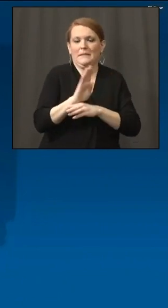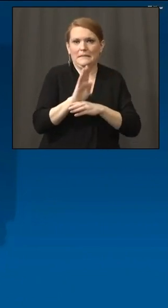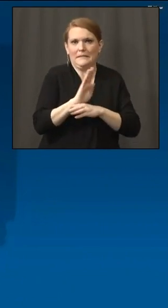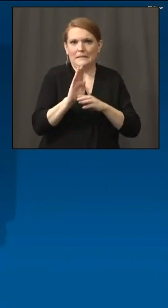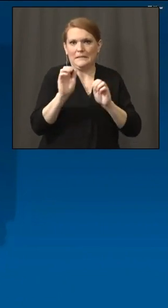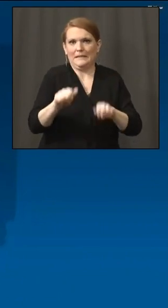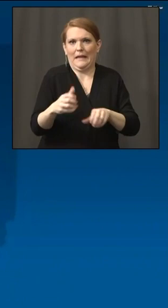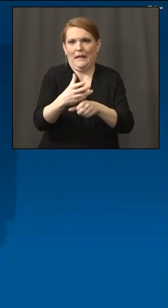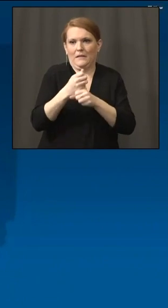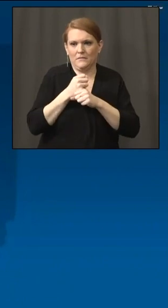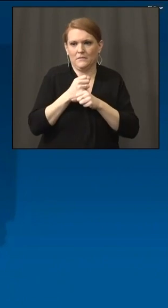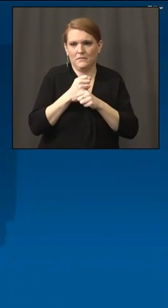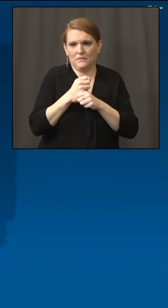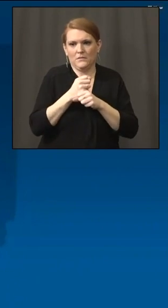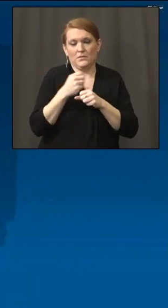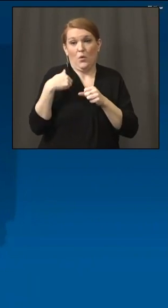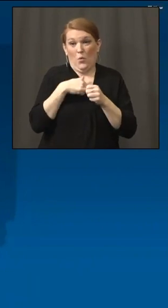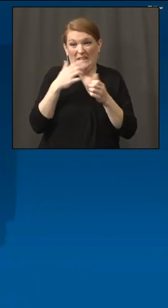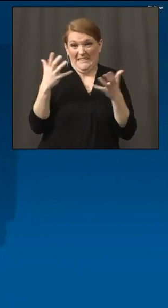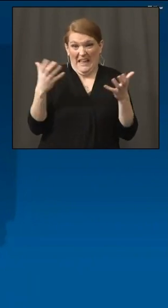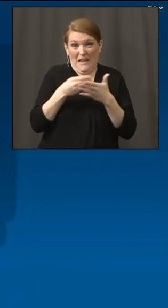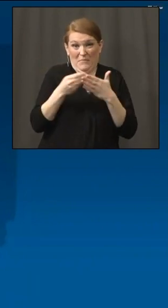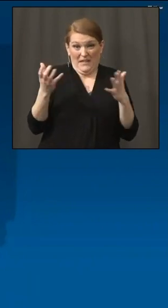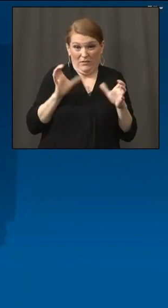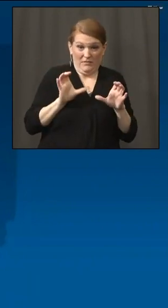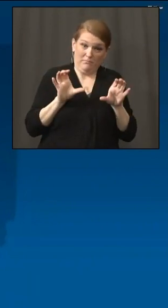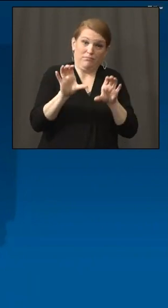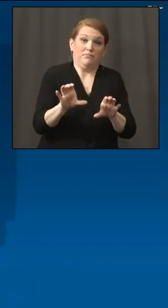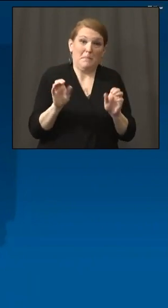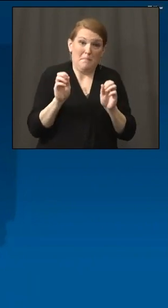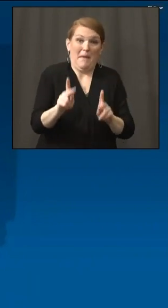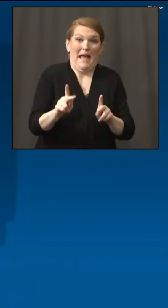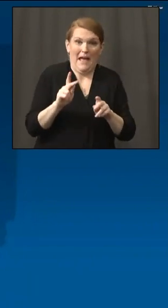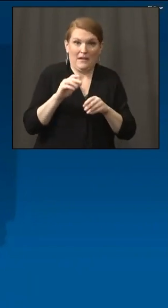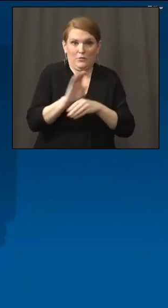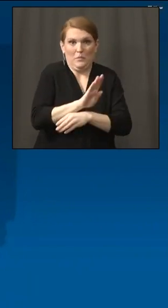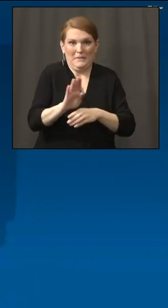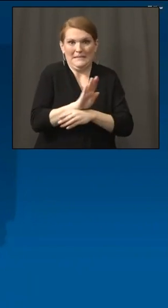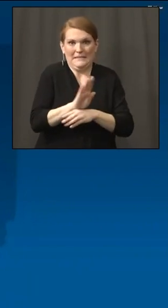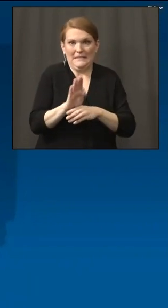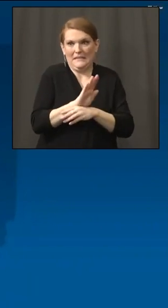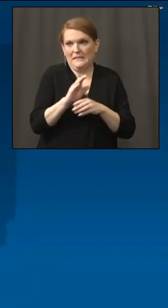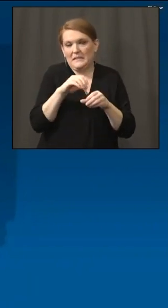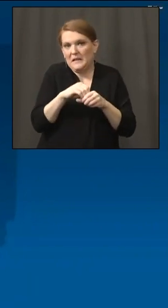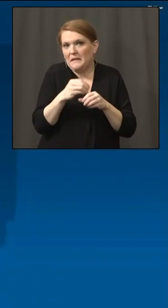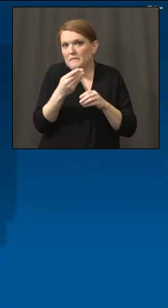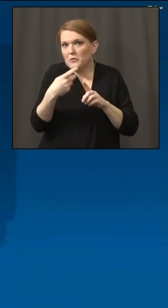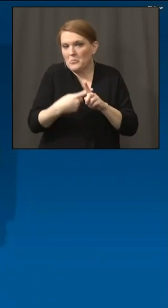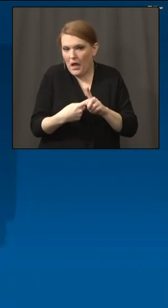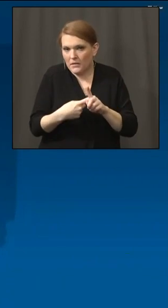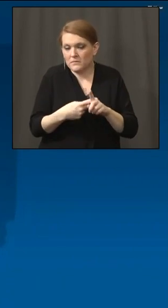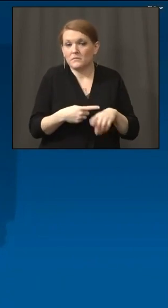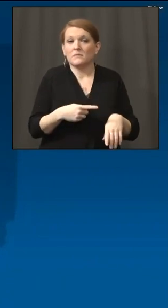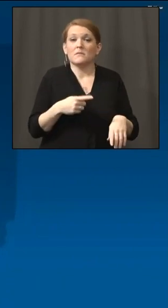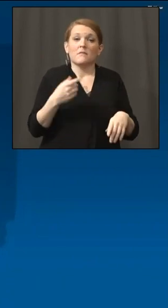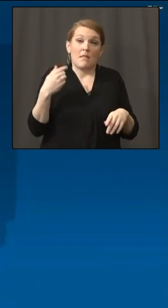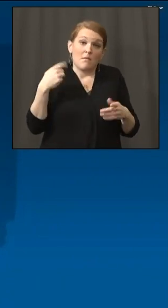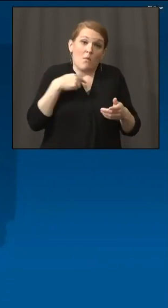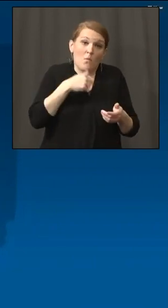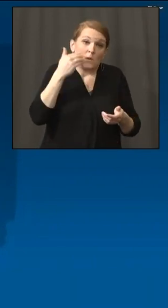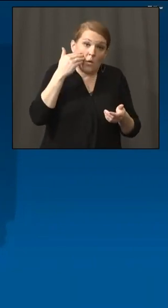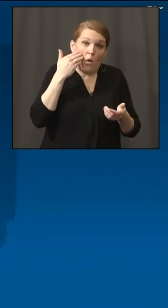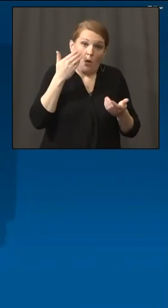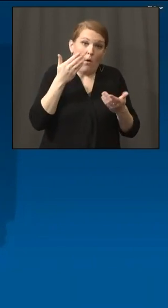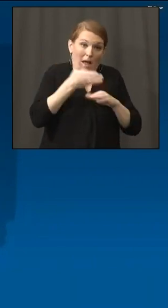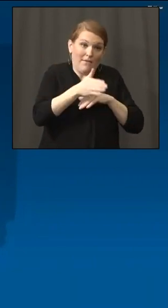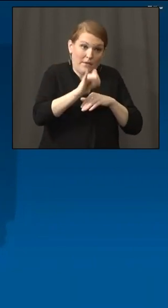injected into our economy, you know, within a matter of months. And then that money dried up. Right. And so we knew